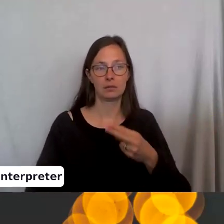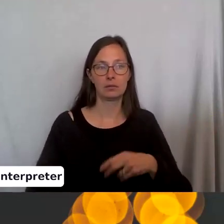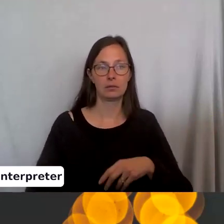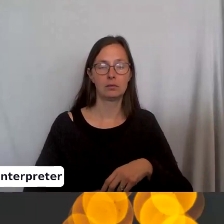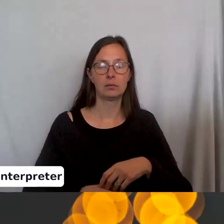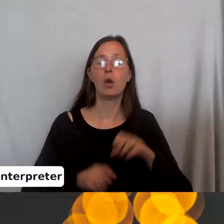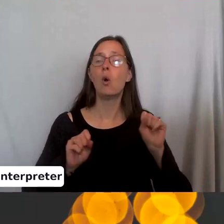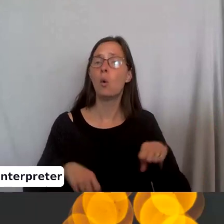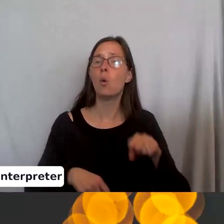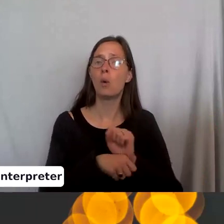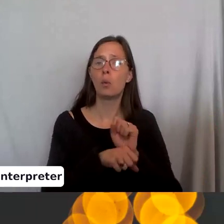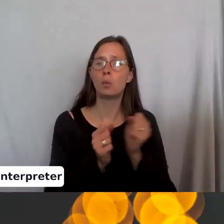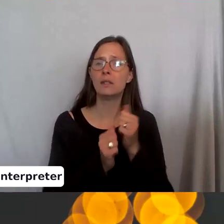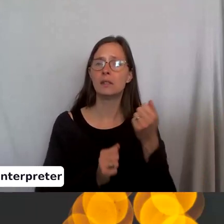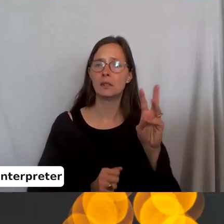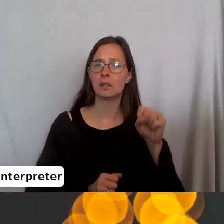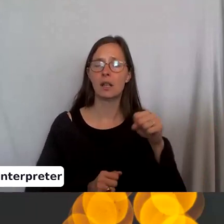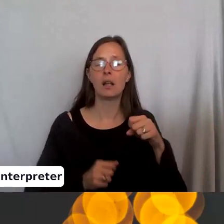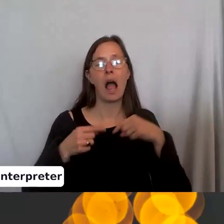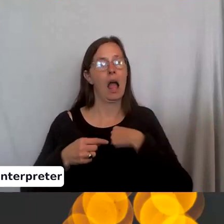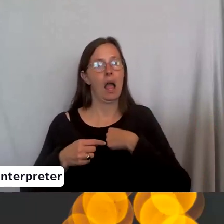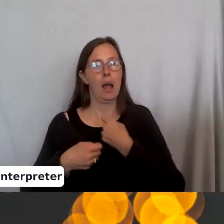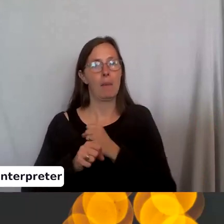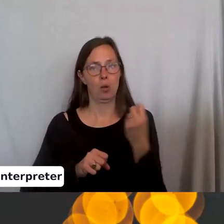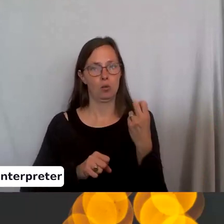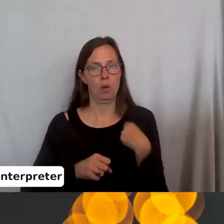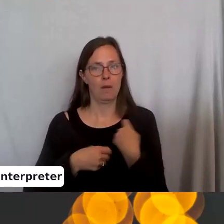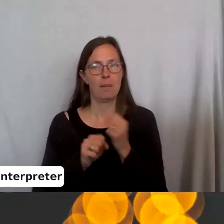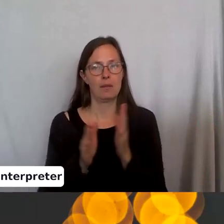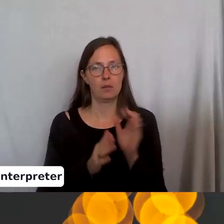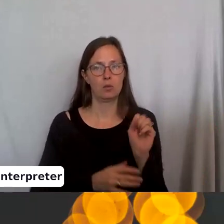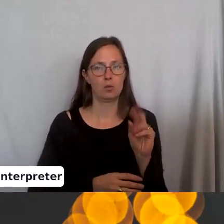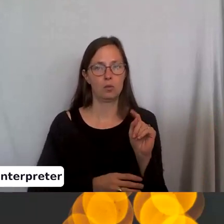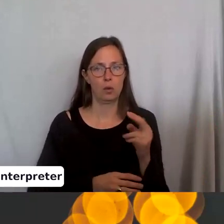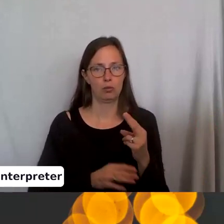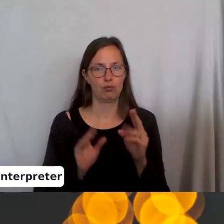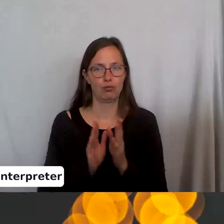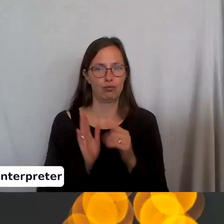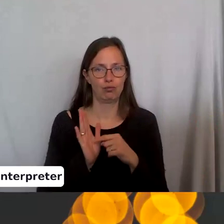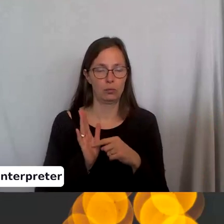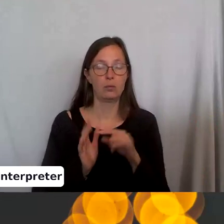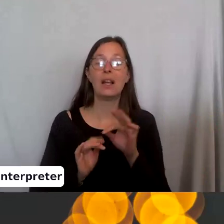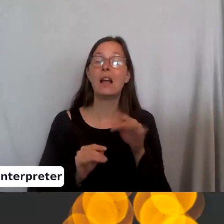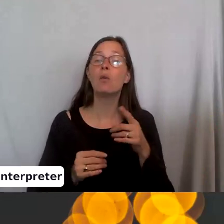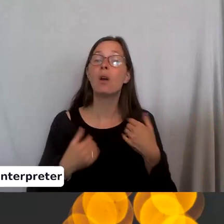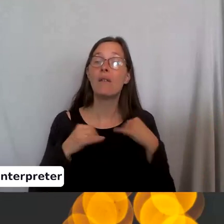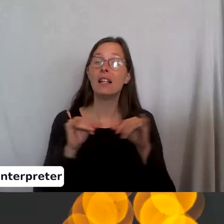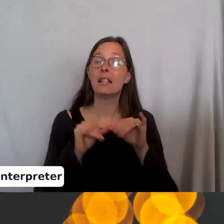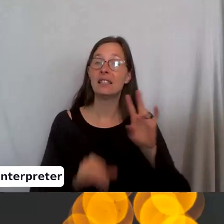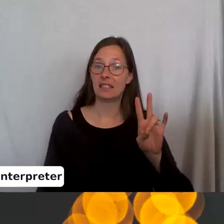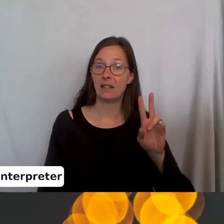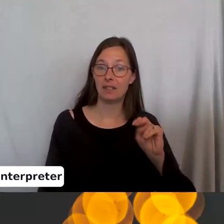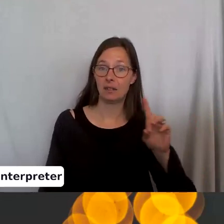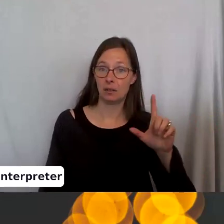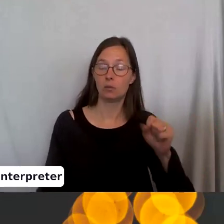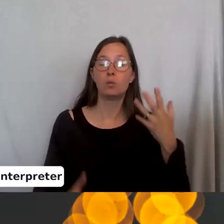you can work with 16 stitches. Exactly. So this is 12 because I'm just doing a swatch. But if you're on size seven needles, you're going to want 16 stitches.